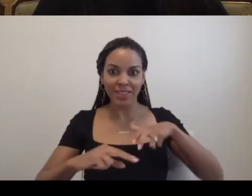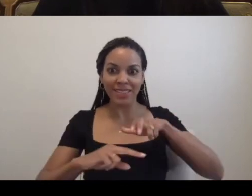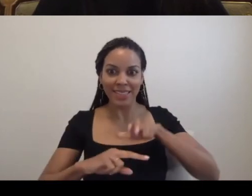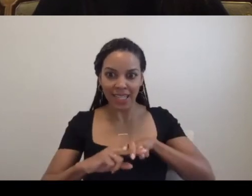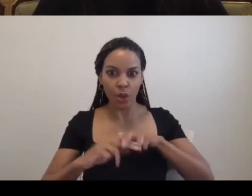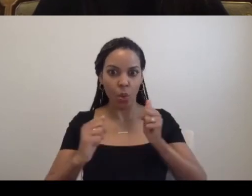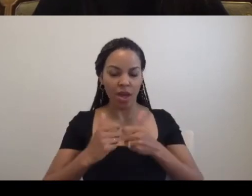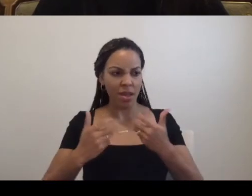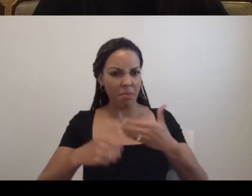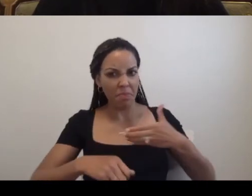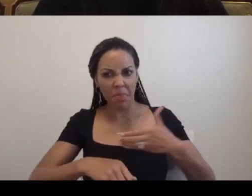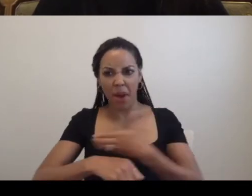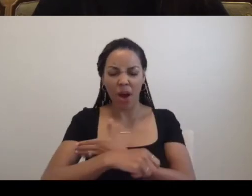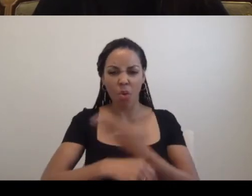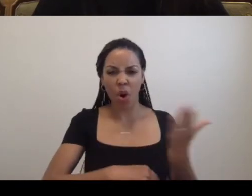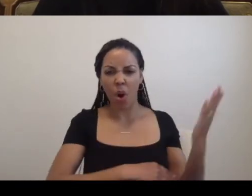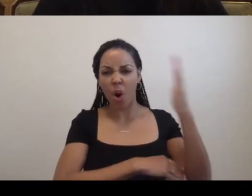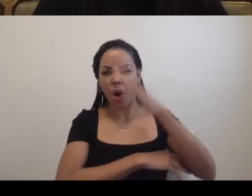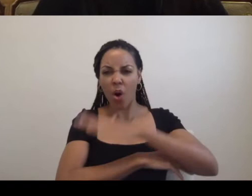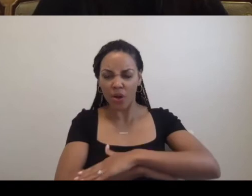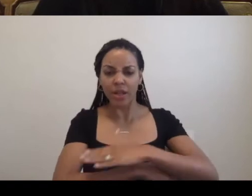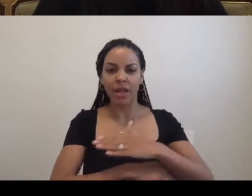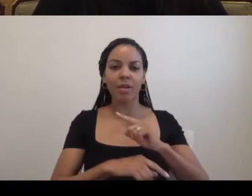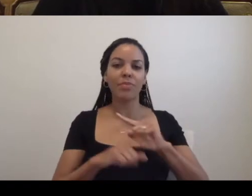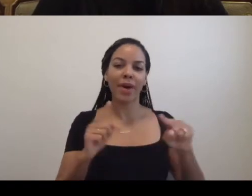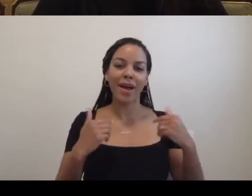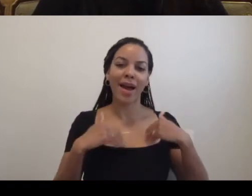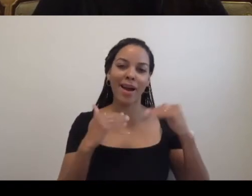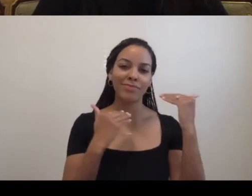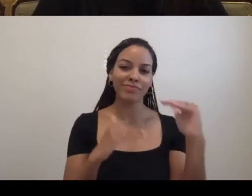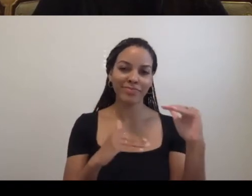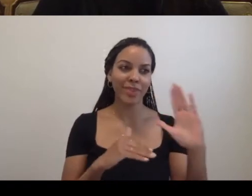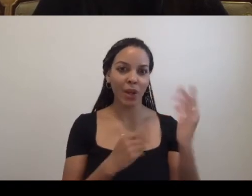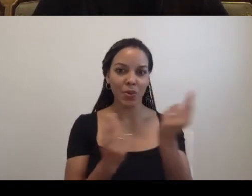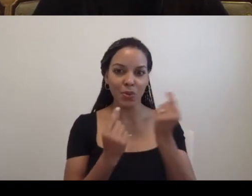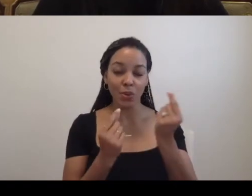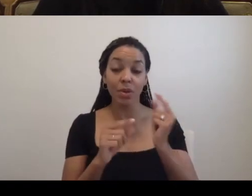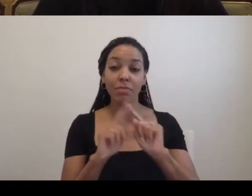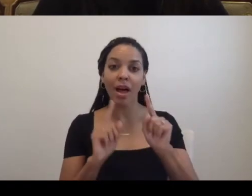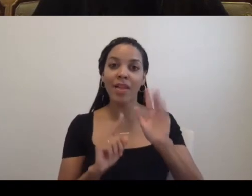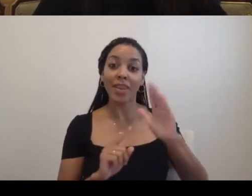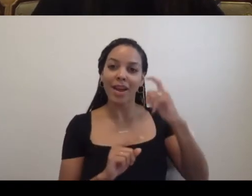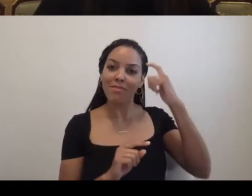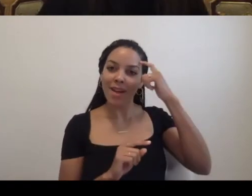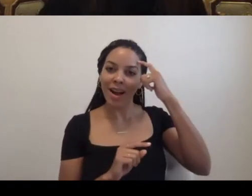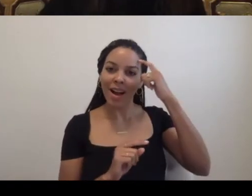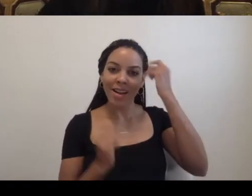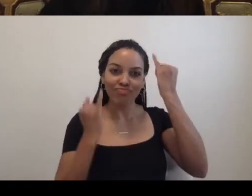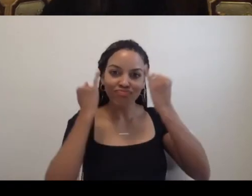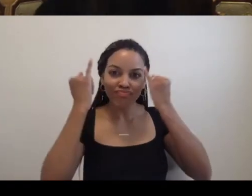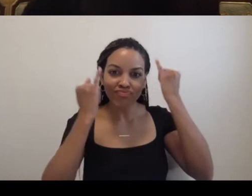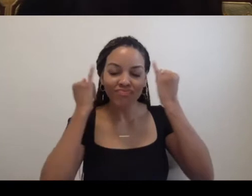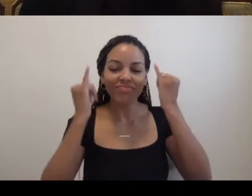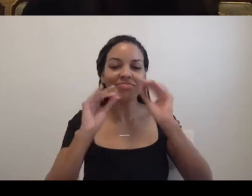but they're very restricted in what they can do. But in their imaginations, you can imagine